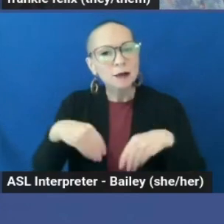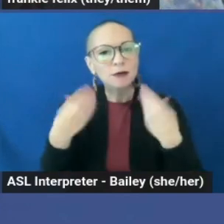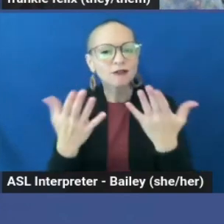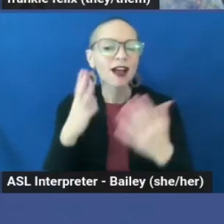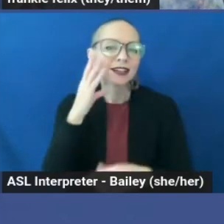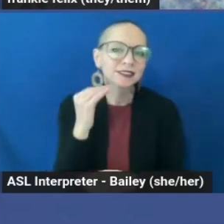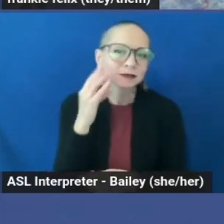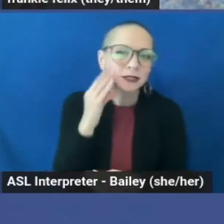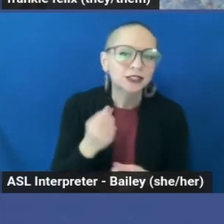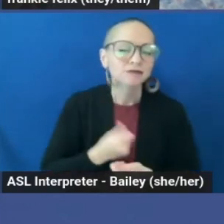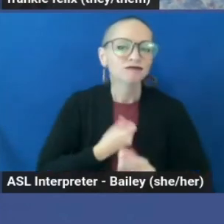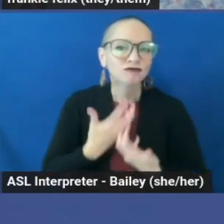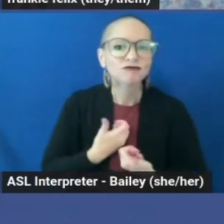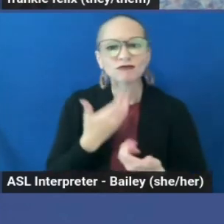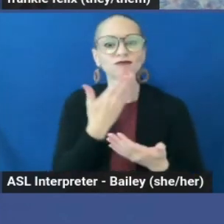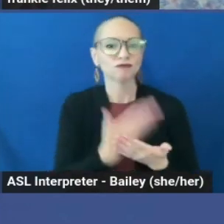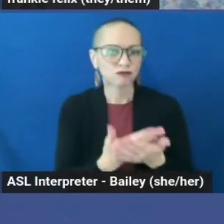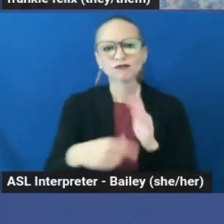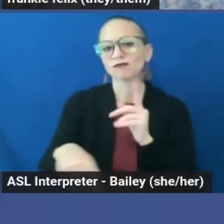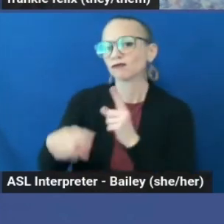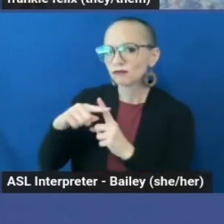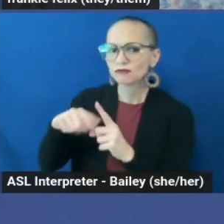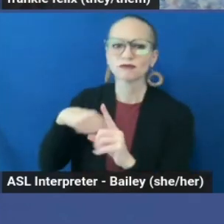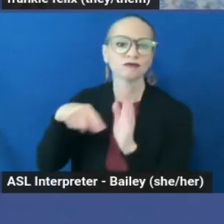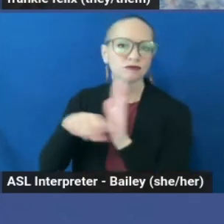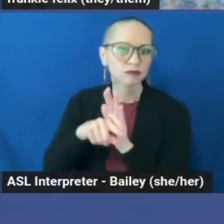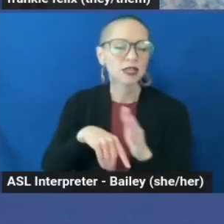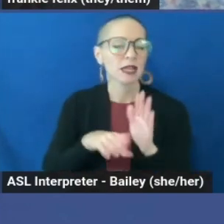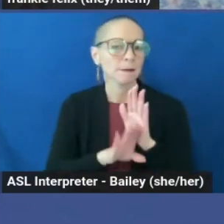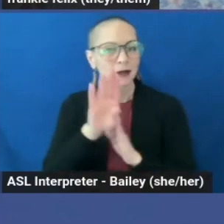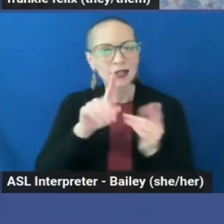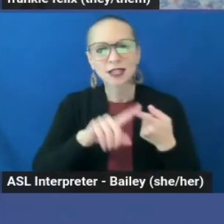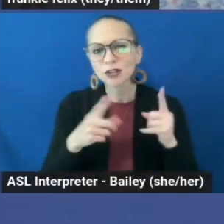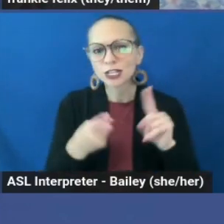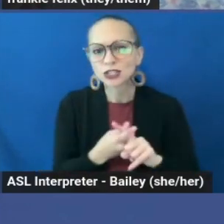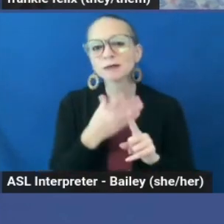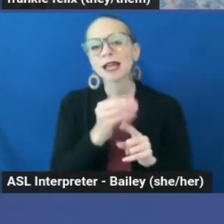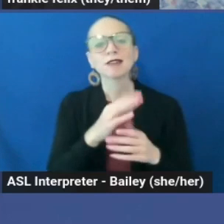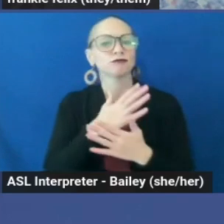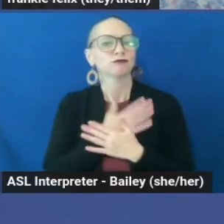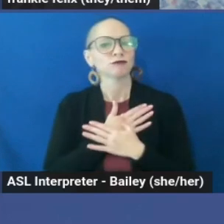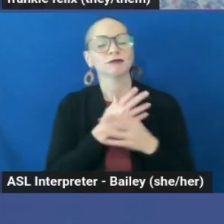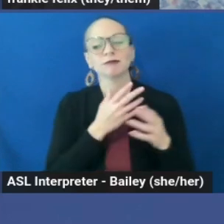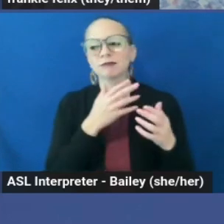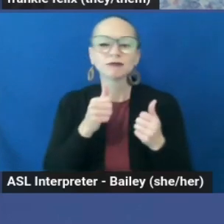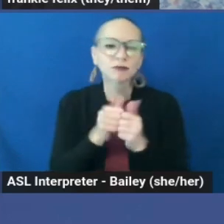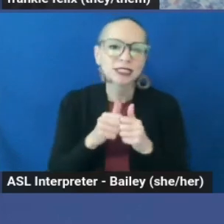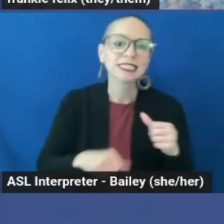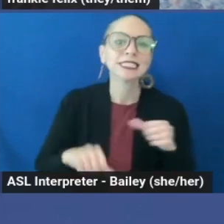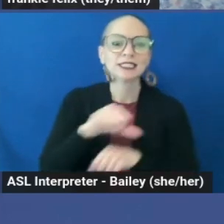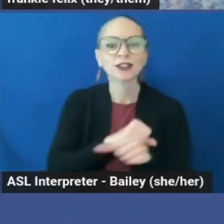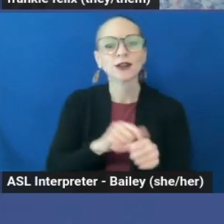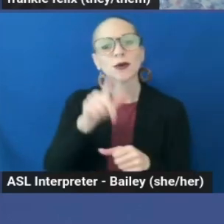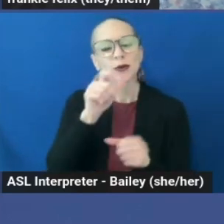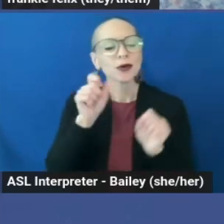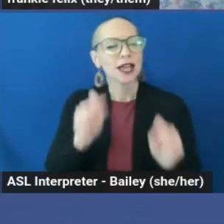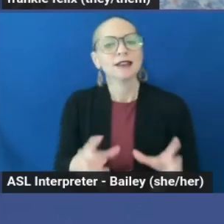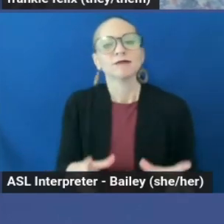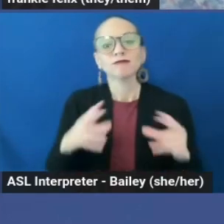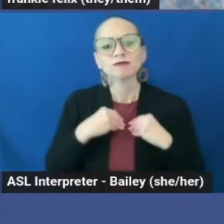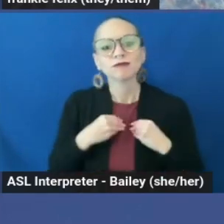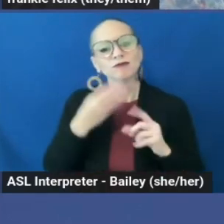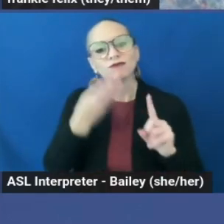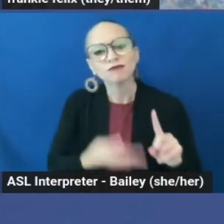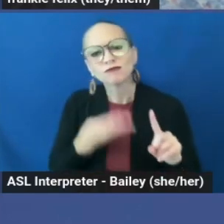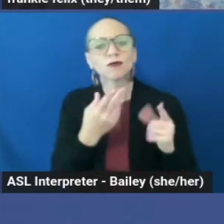experiences, good and bad, build friendships, and relax in a haven of people who embrace and accept you for